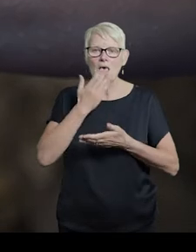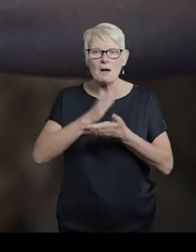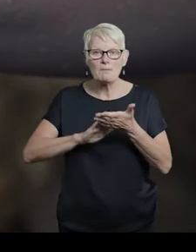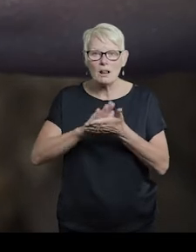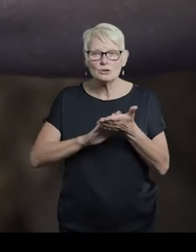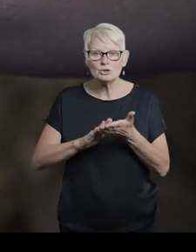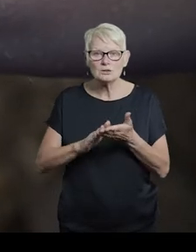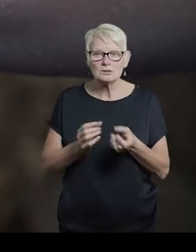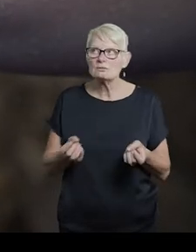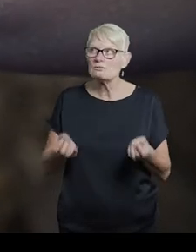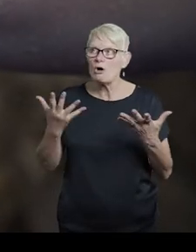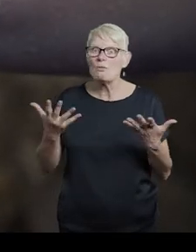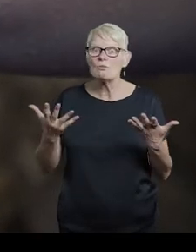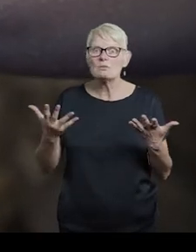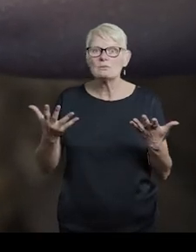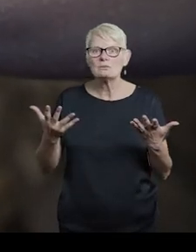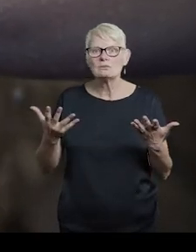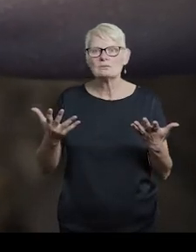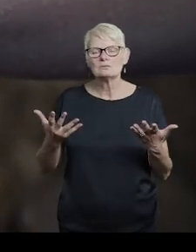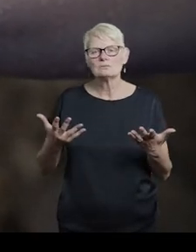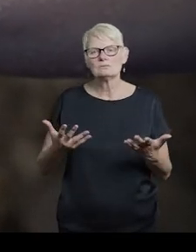let my apologies evaporate?